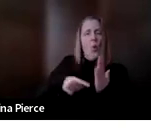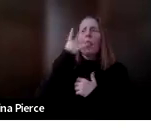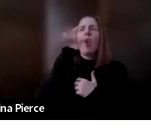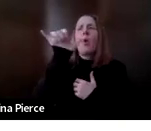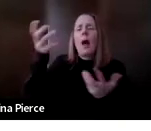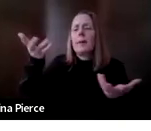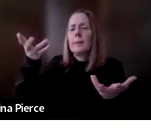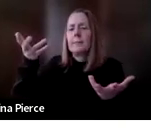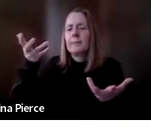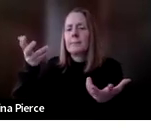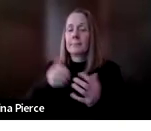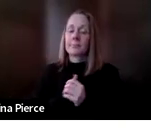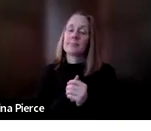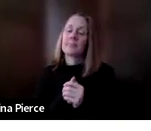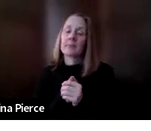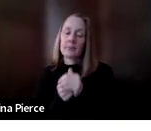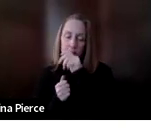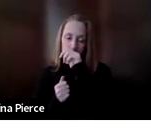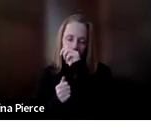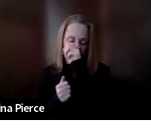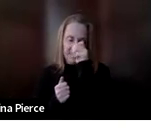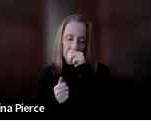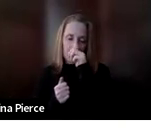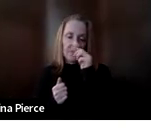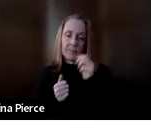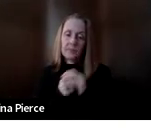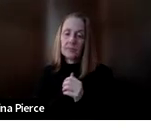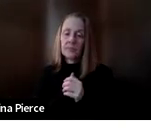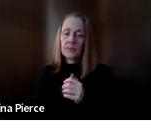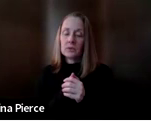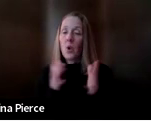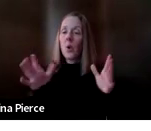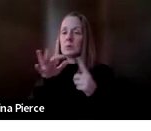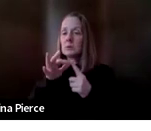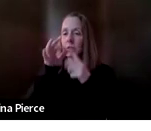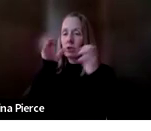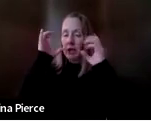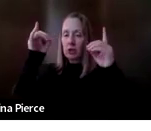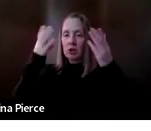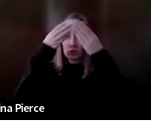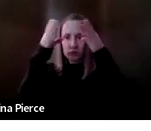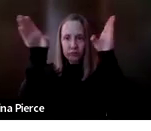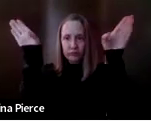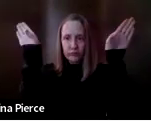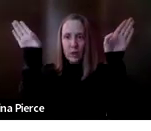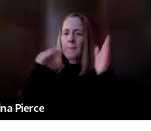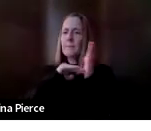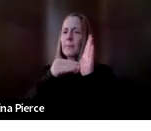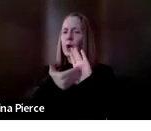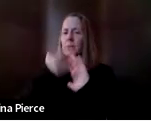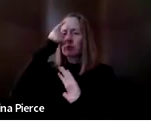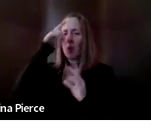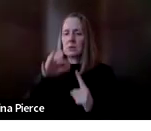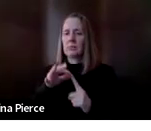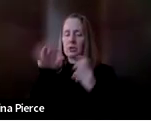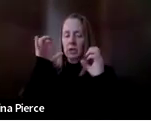the broadest strokes of special education in this country like we think about the purpose of special education if we want to